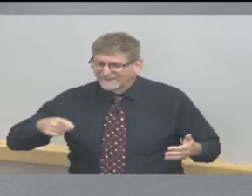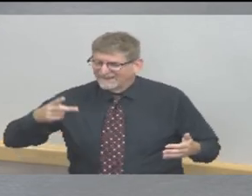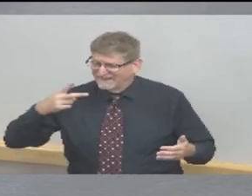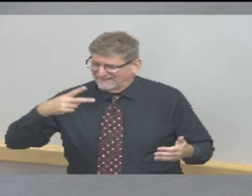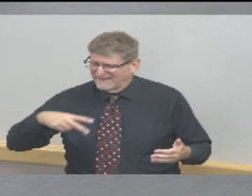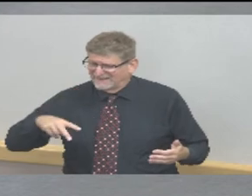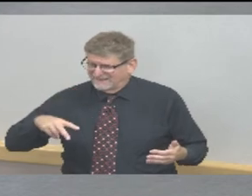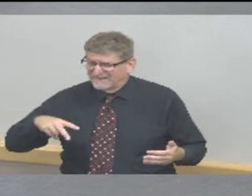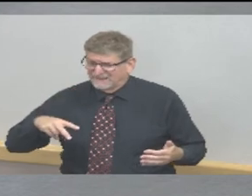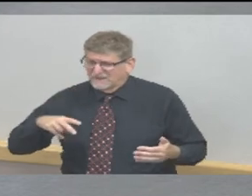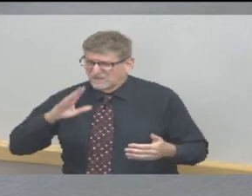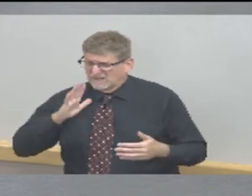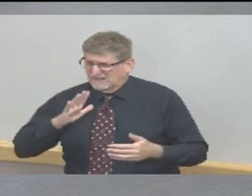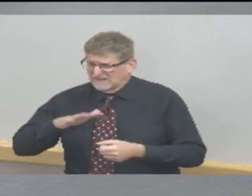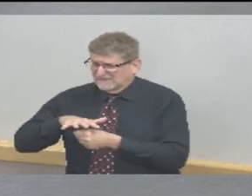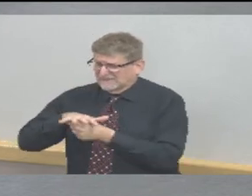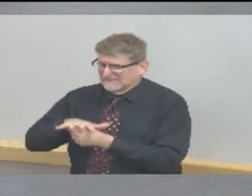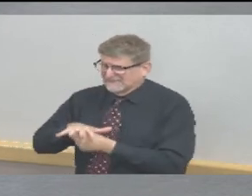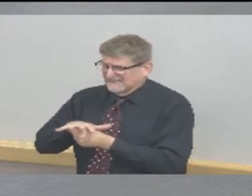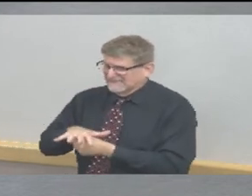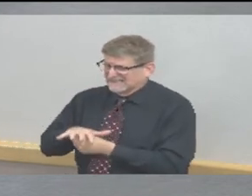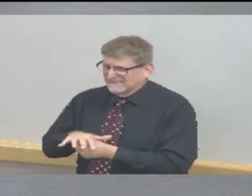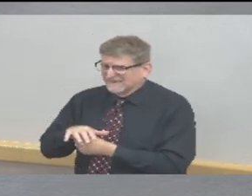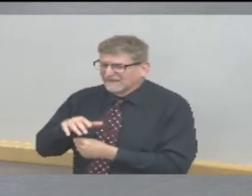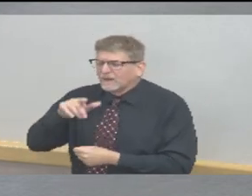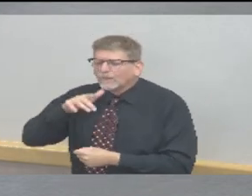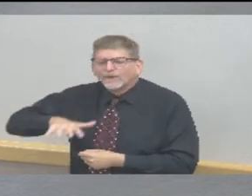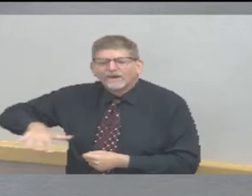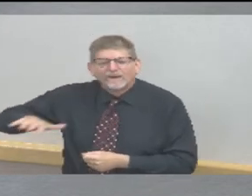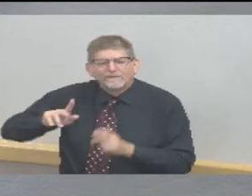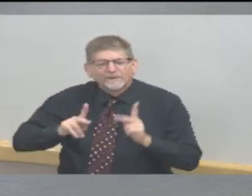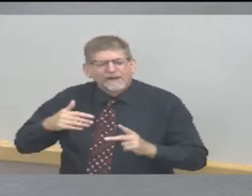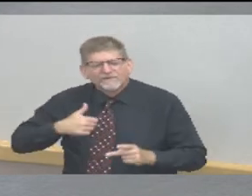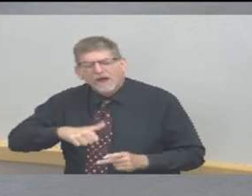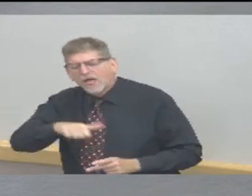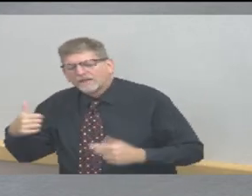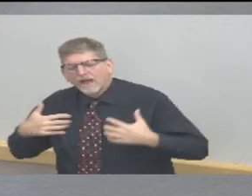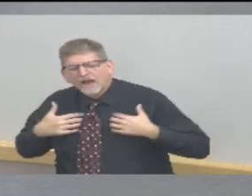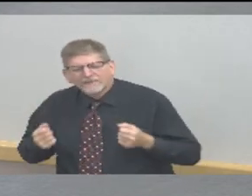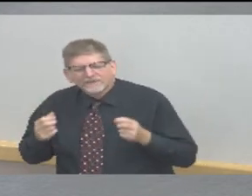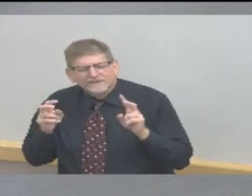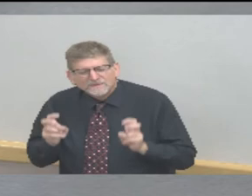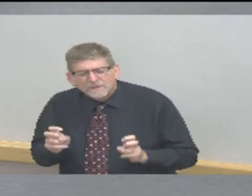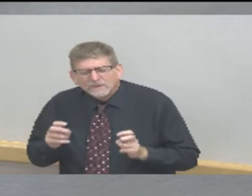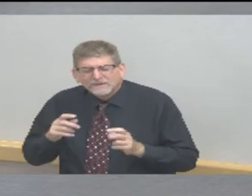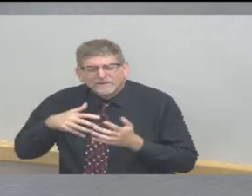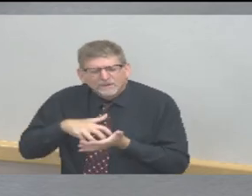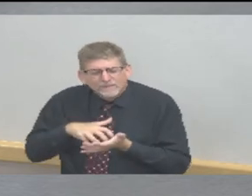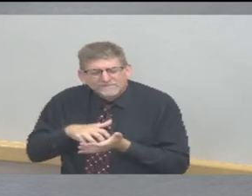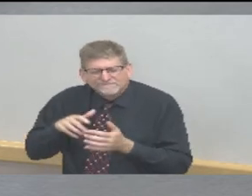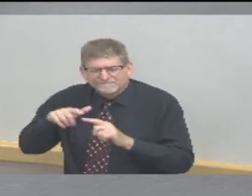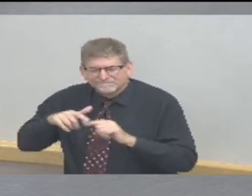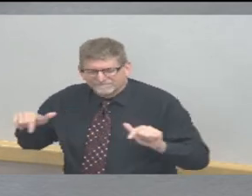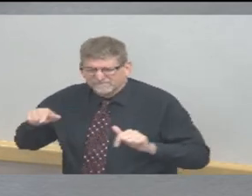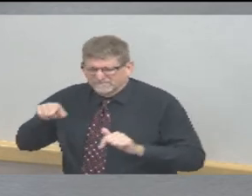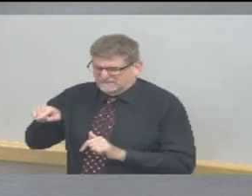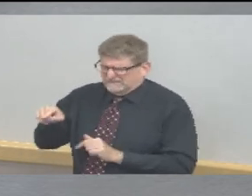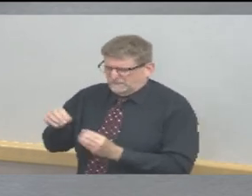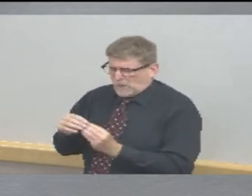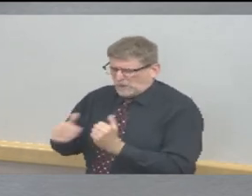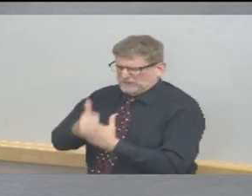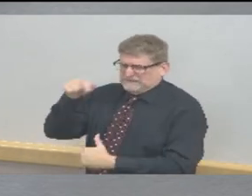community and on the health care facilities trying to meet their needs I'll pause there thank you Dr. Bean